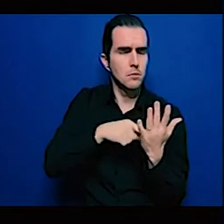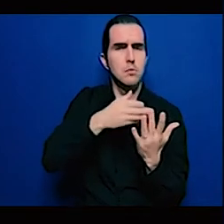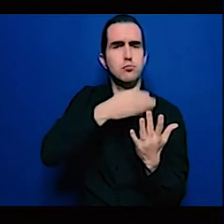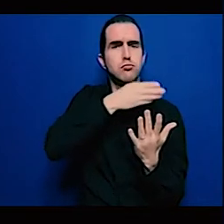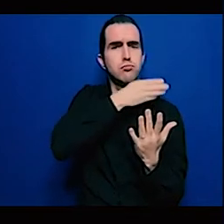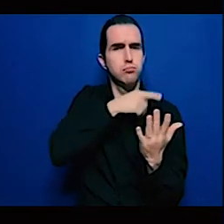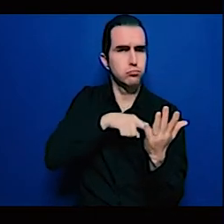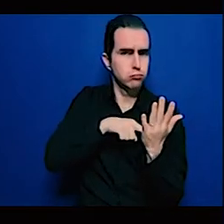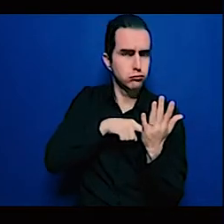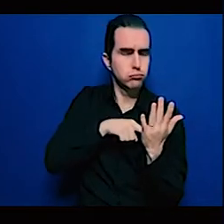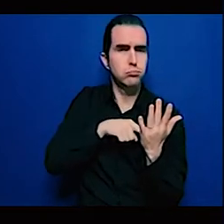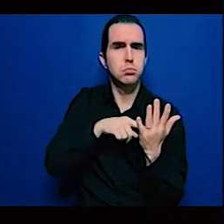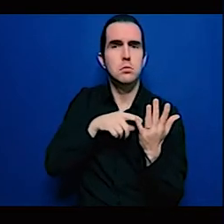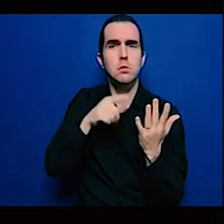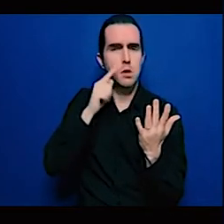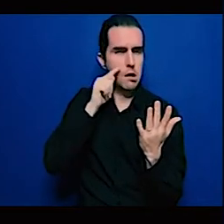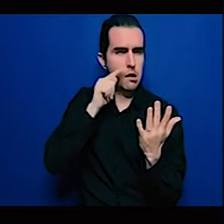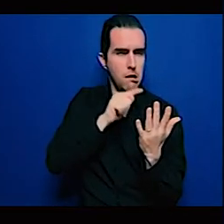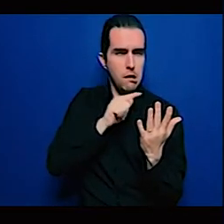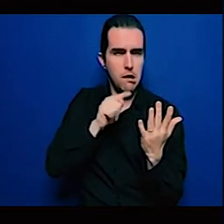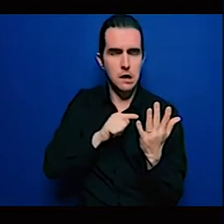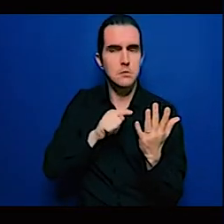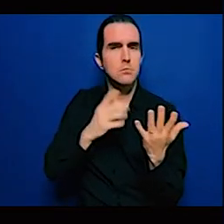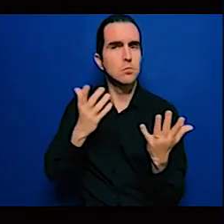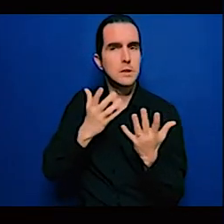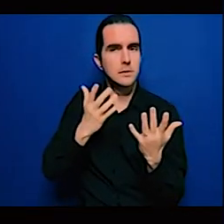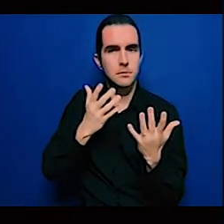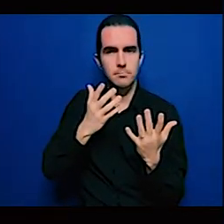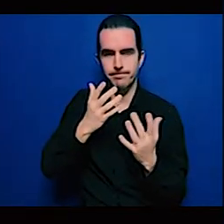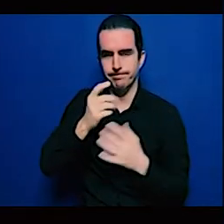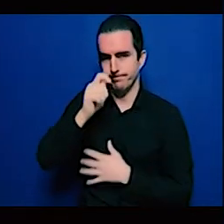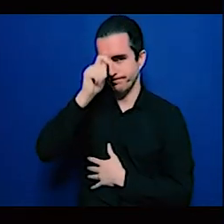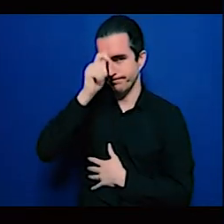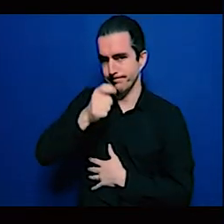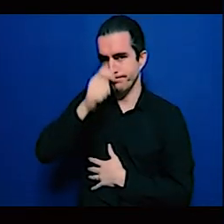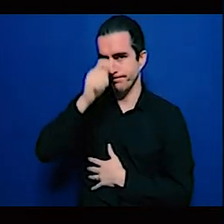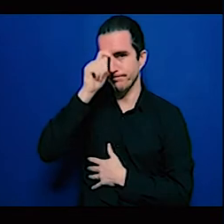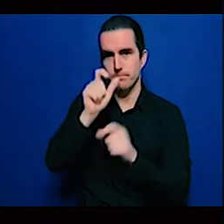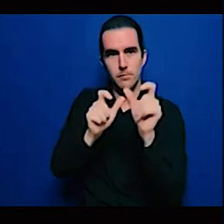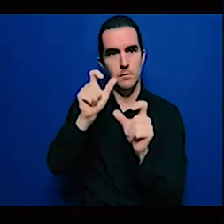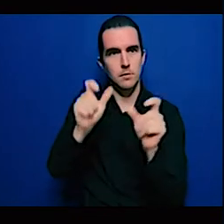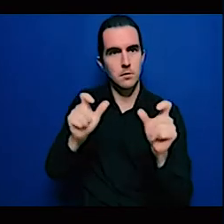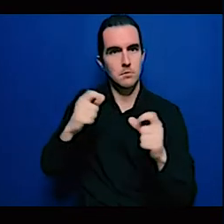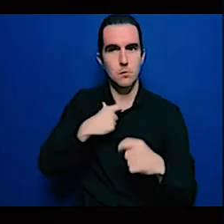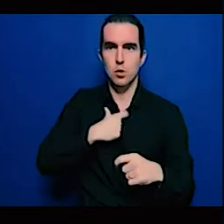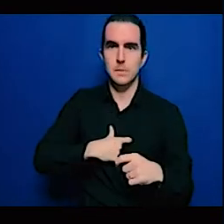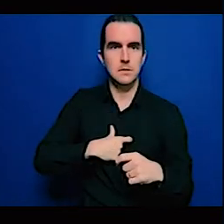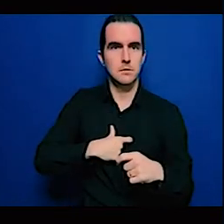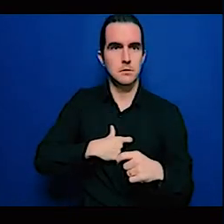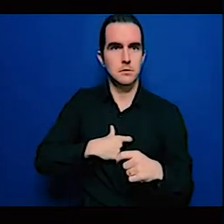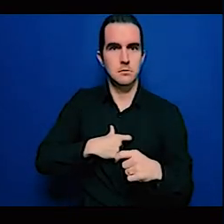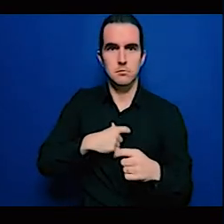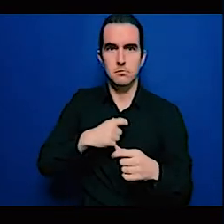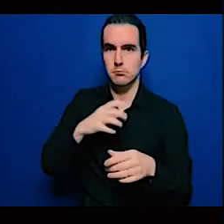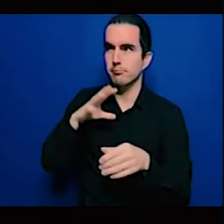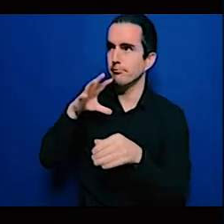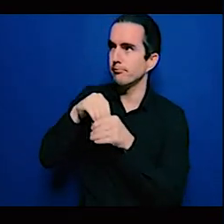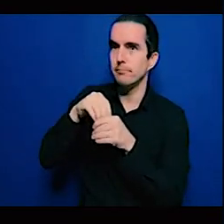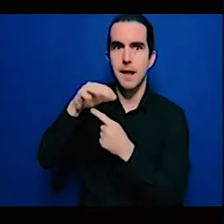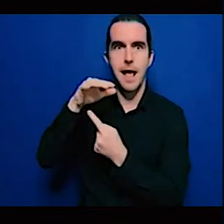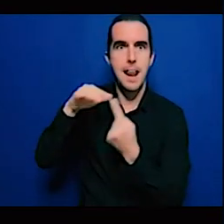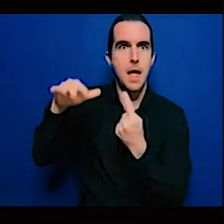reports, we have seen that most of this change is due to human activity.